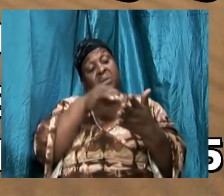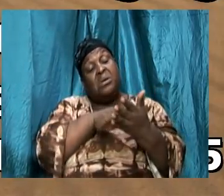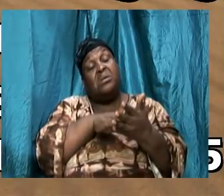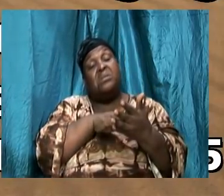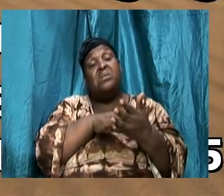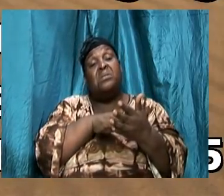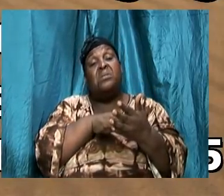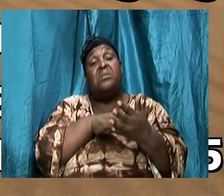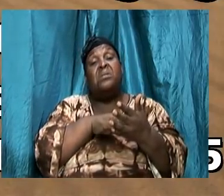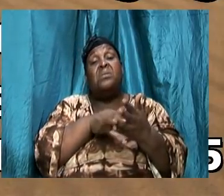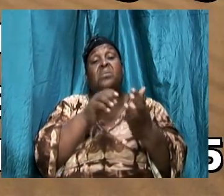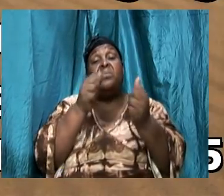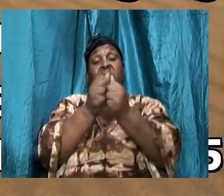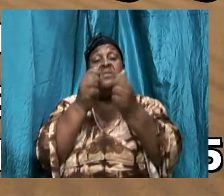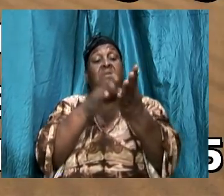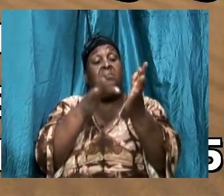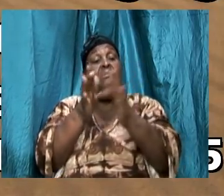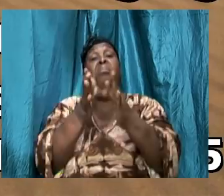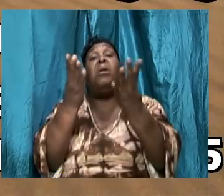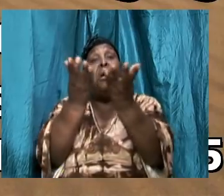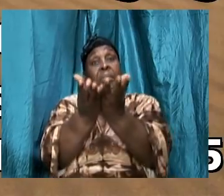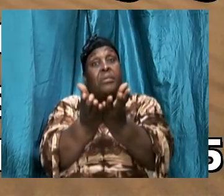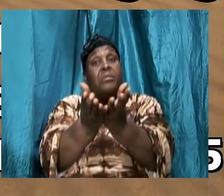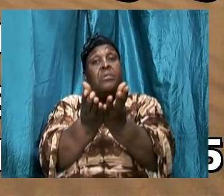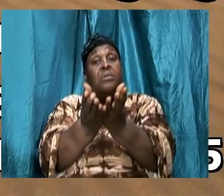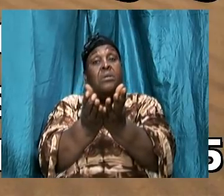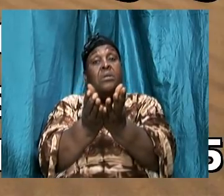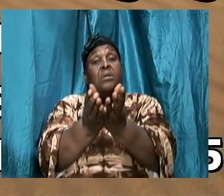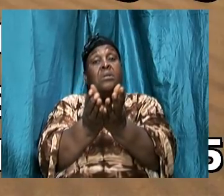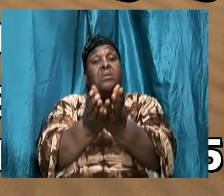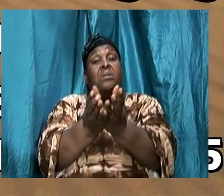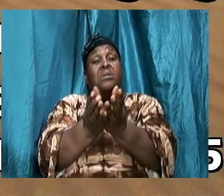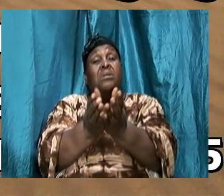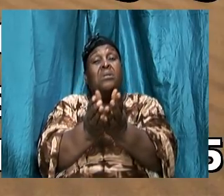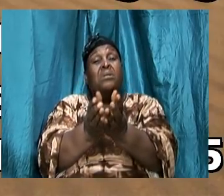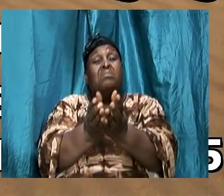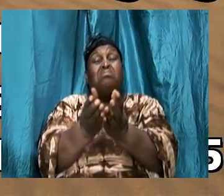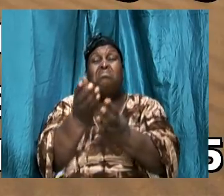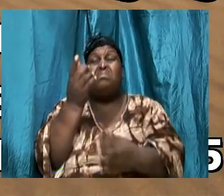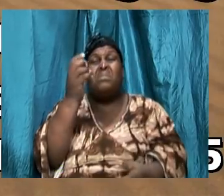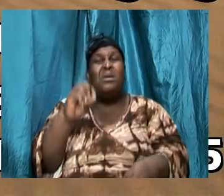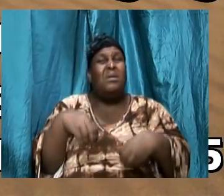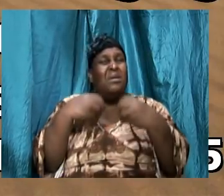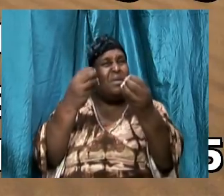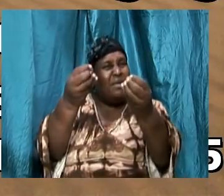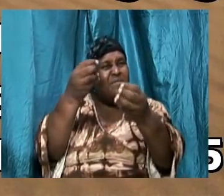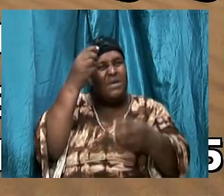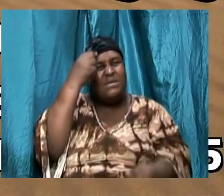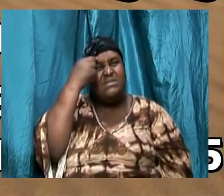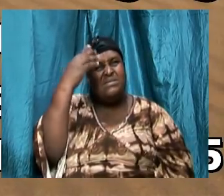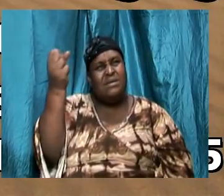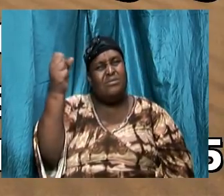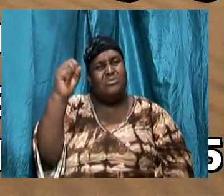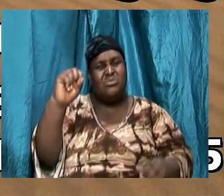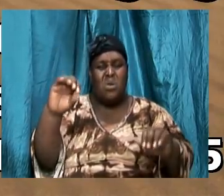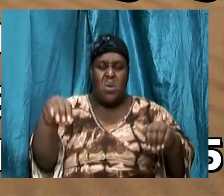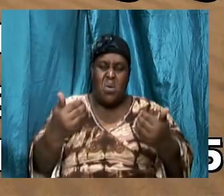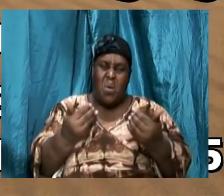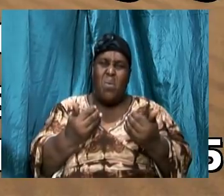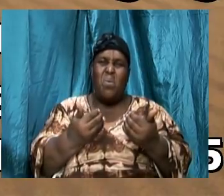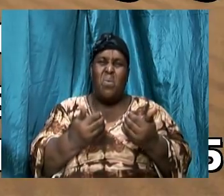people do with the Bible, it kind of gives us a sense of how we